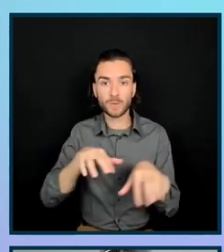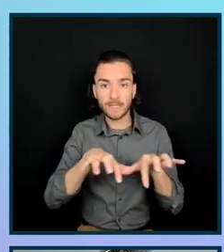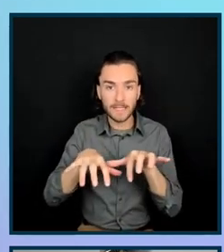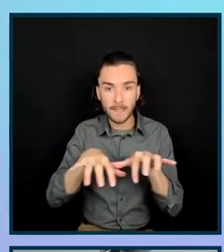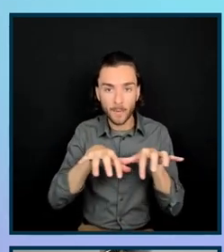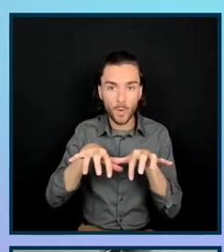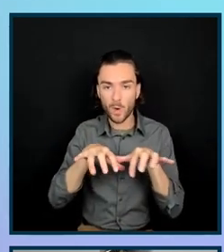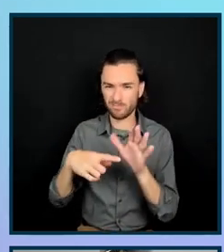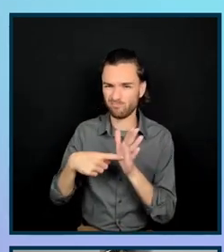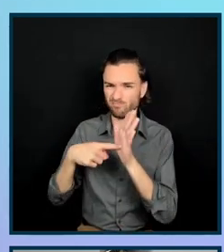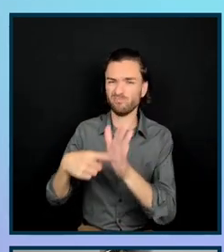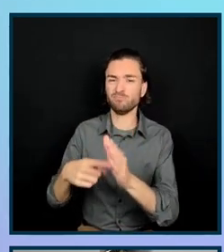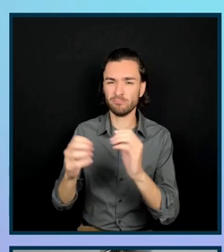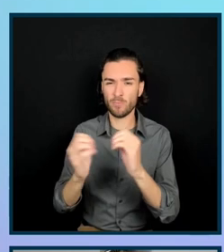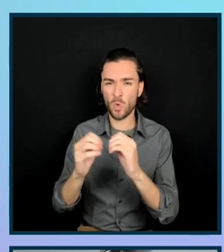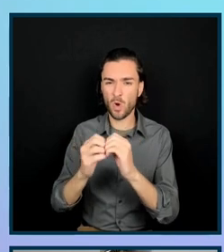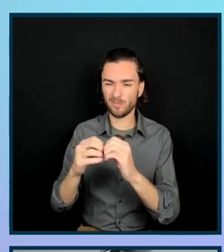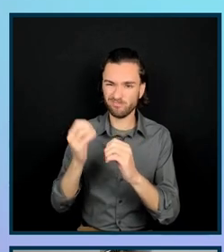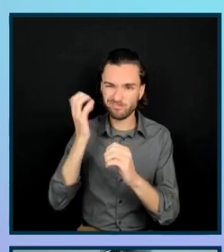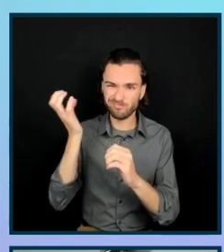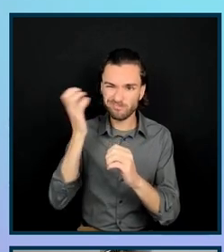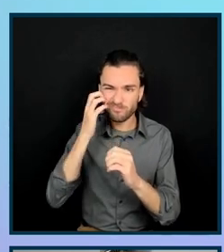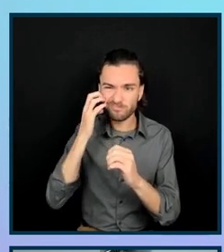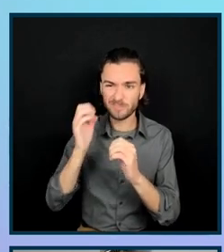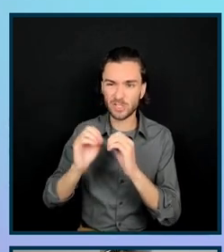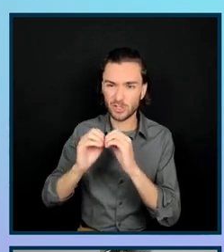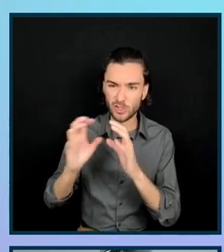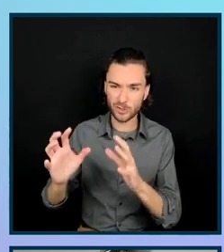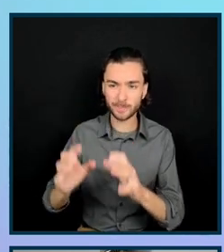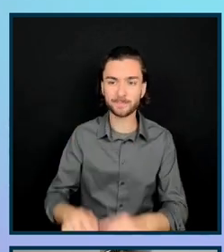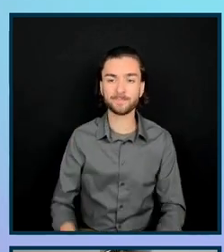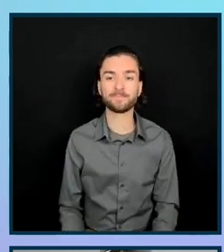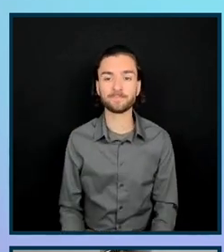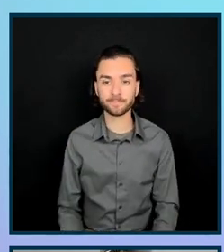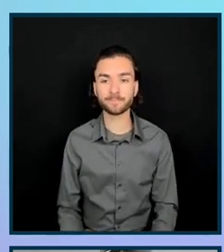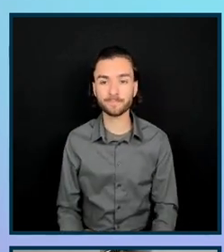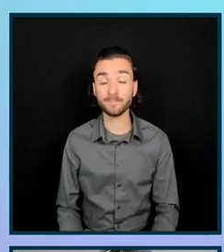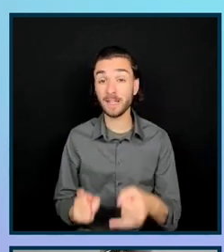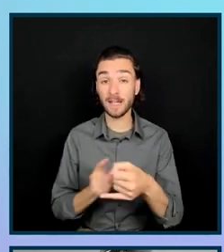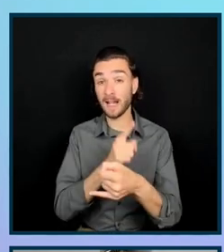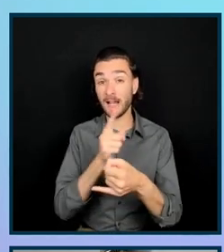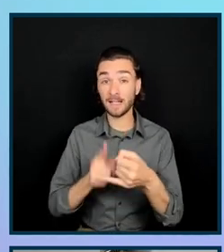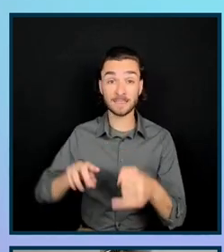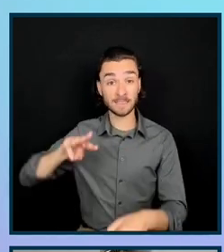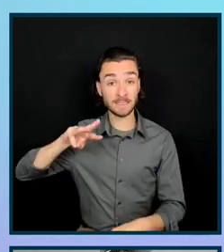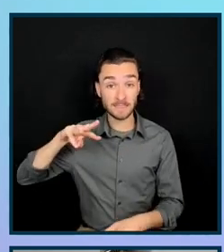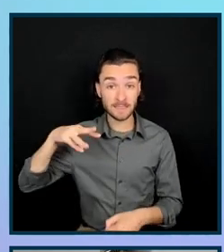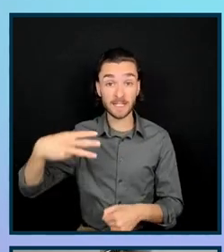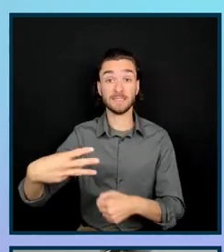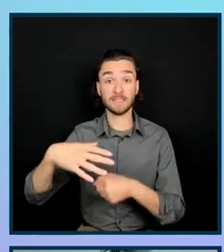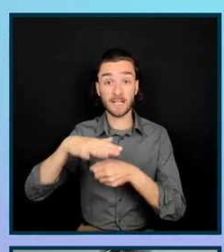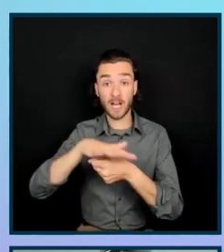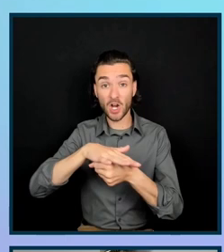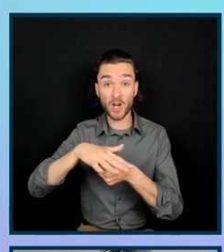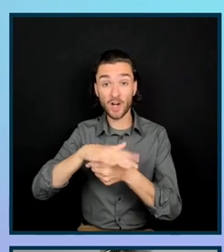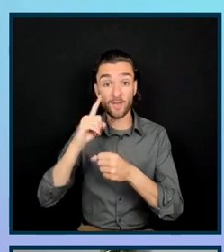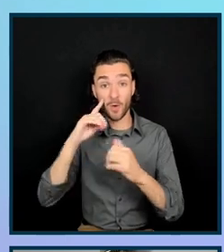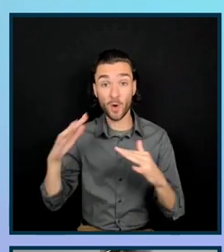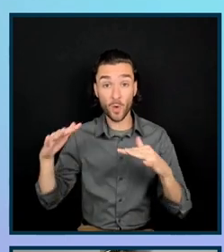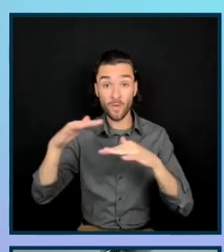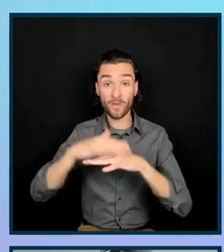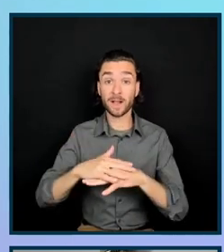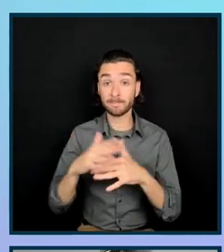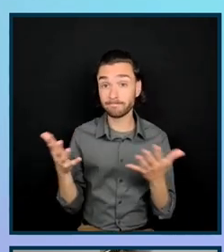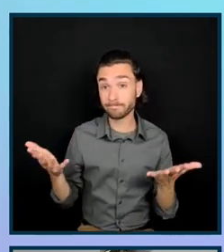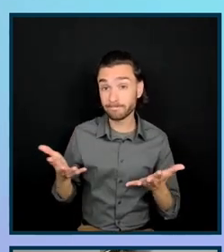Okay, the final and sixth instance of where we're having this overlap is that people like to consume information in different